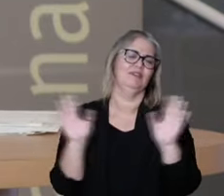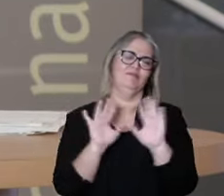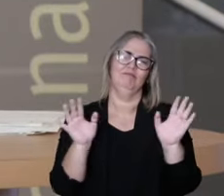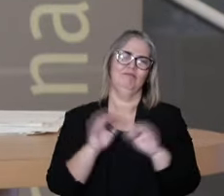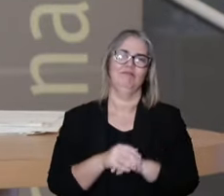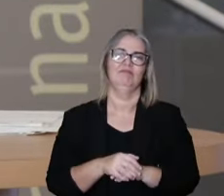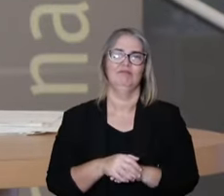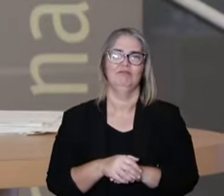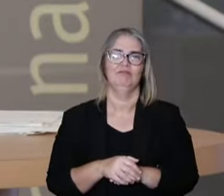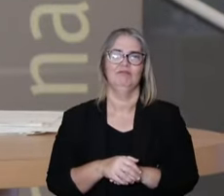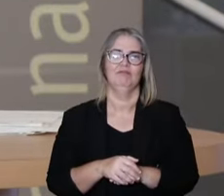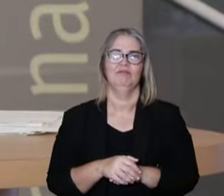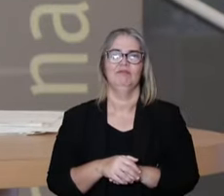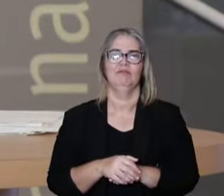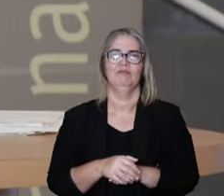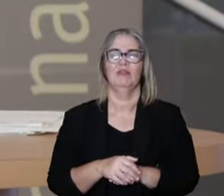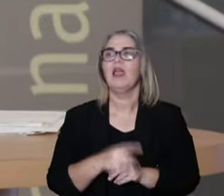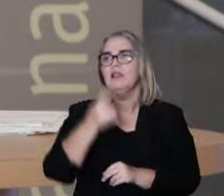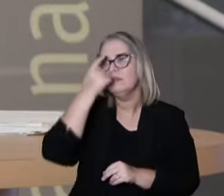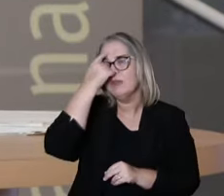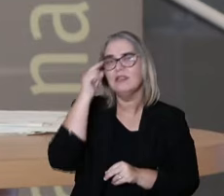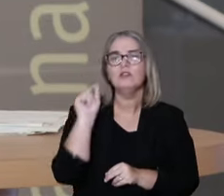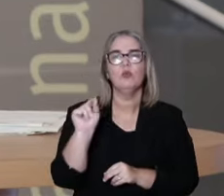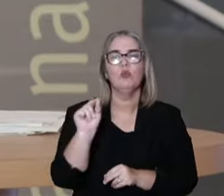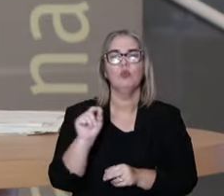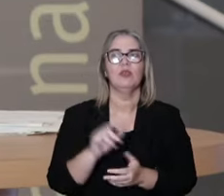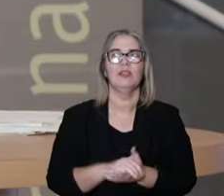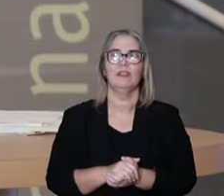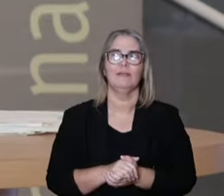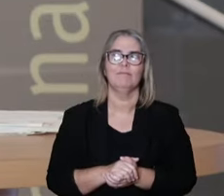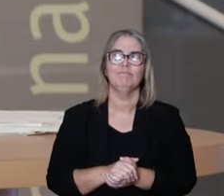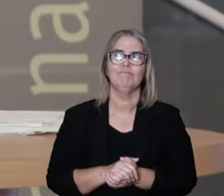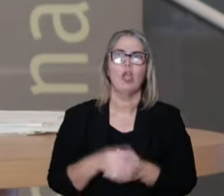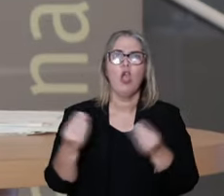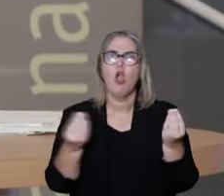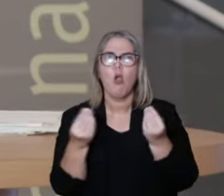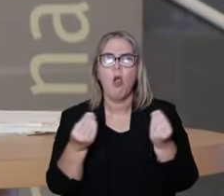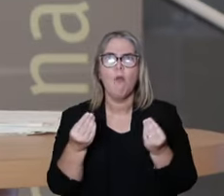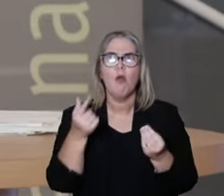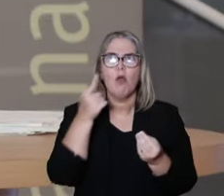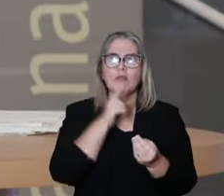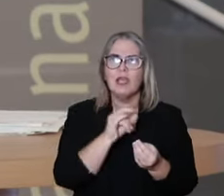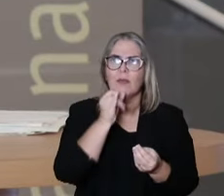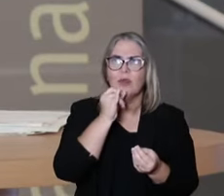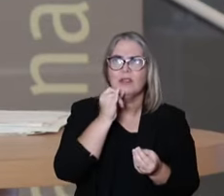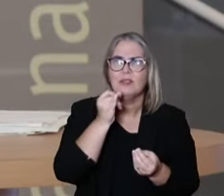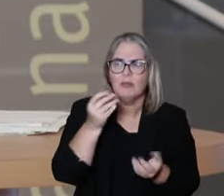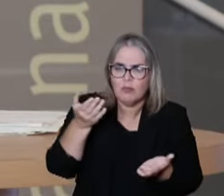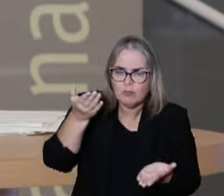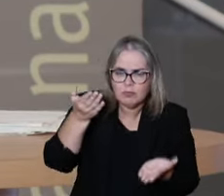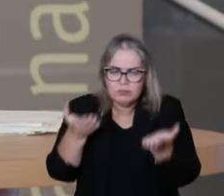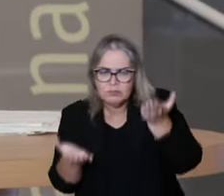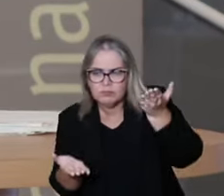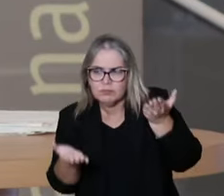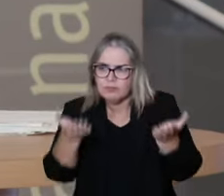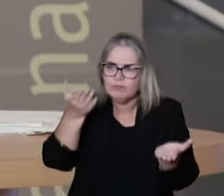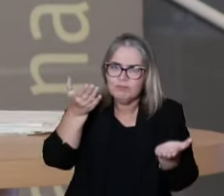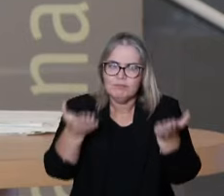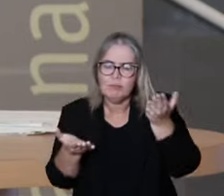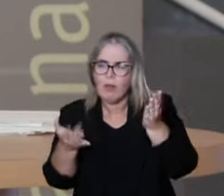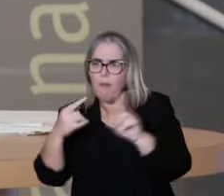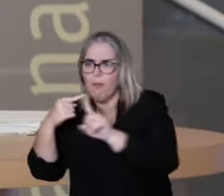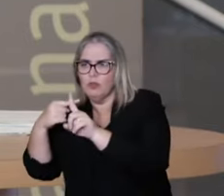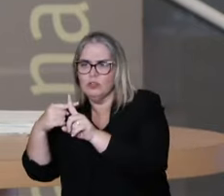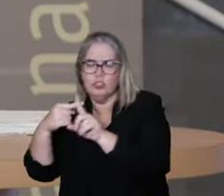other traditional medicines too, but the effort of looking, how can I get in a harmony? This can be